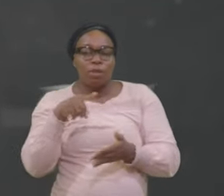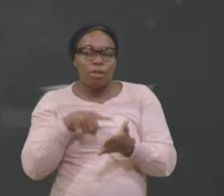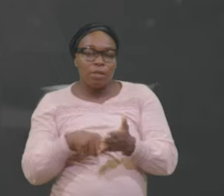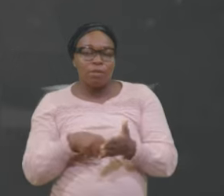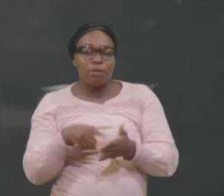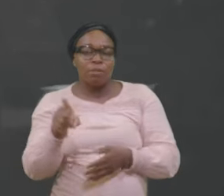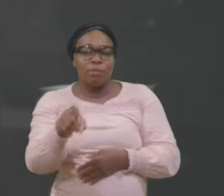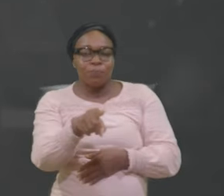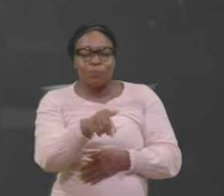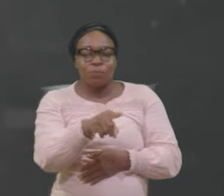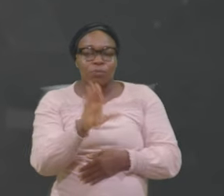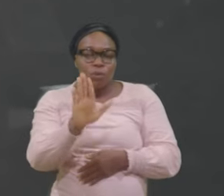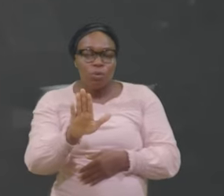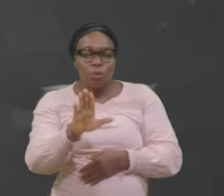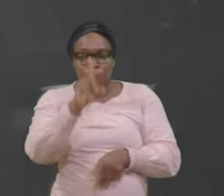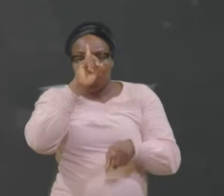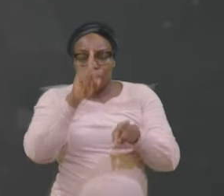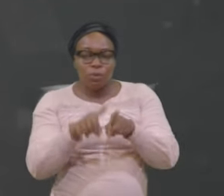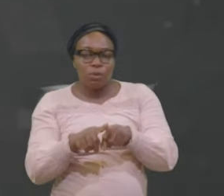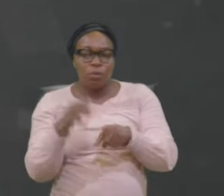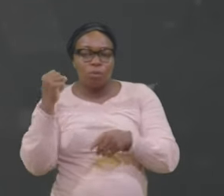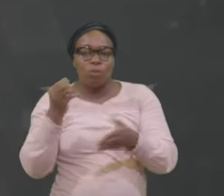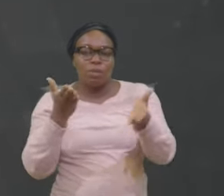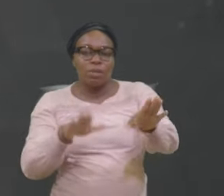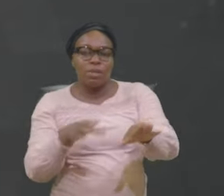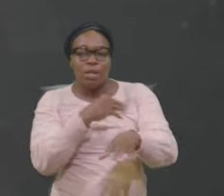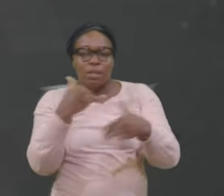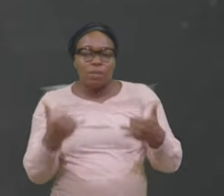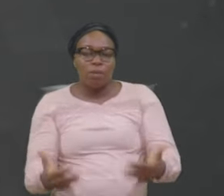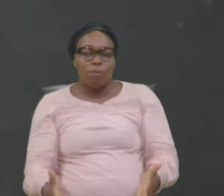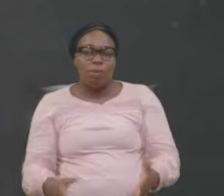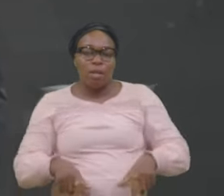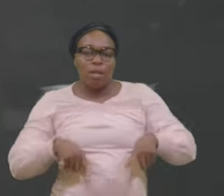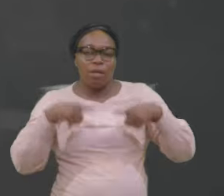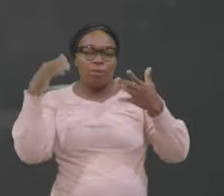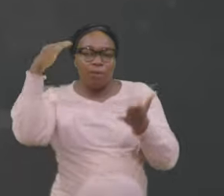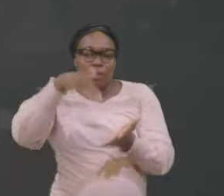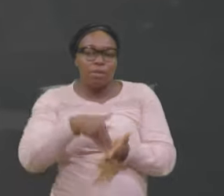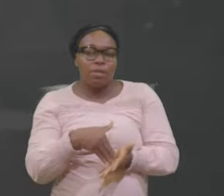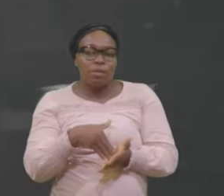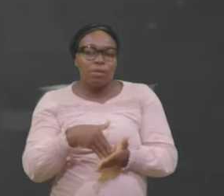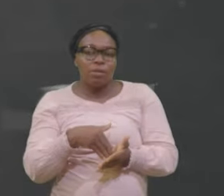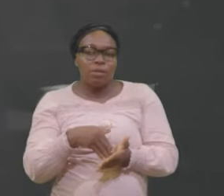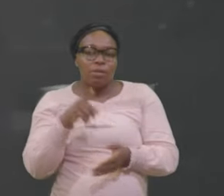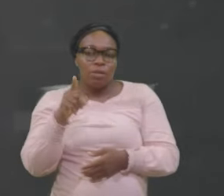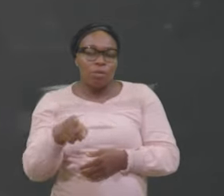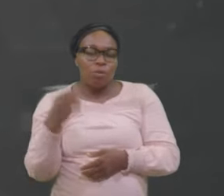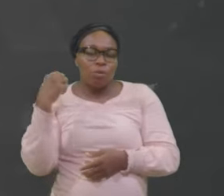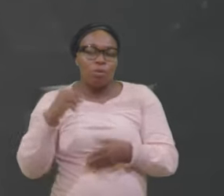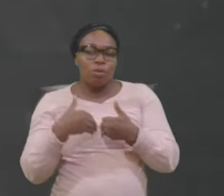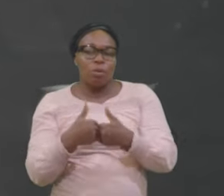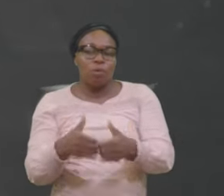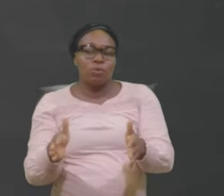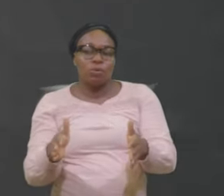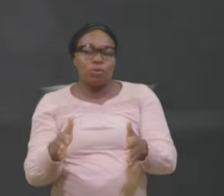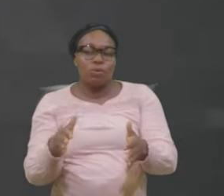Was dead And is alive Again He was Lost And